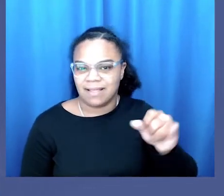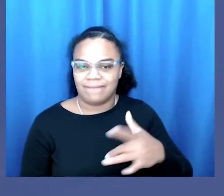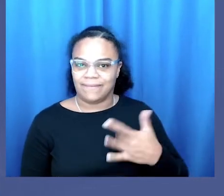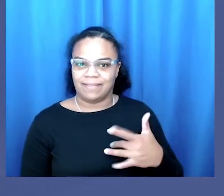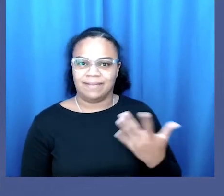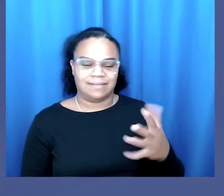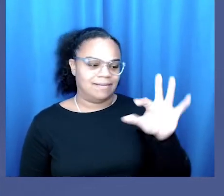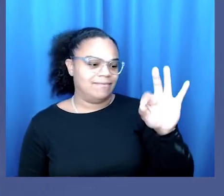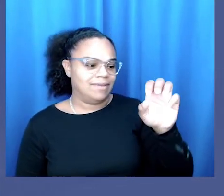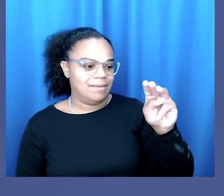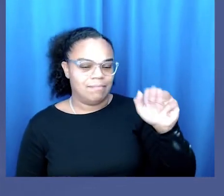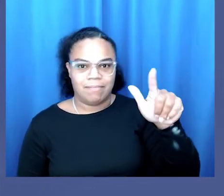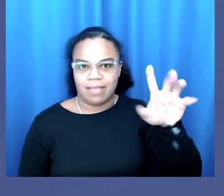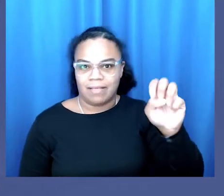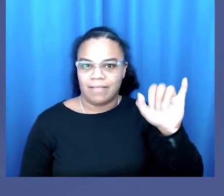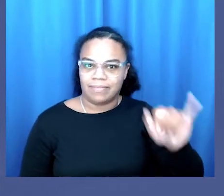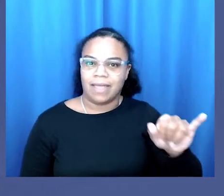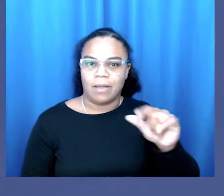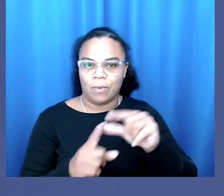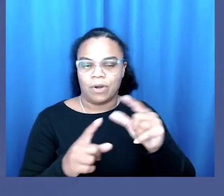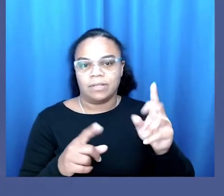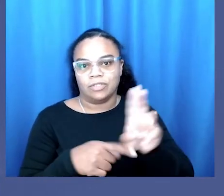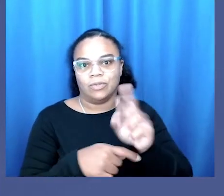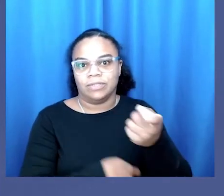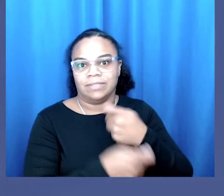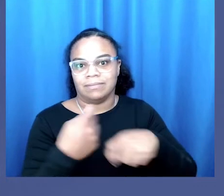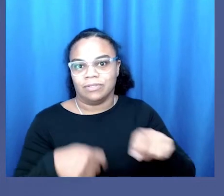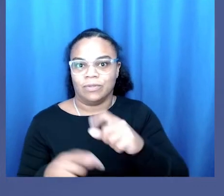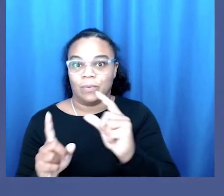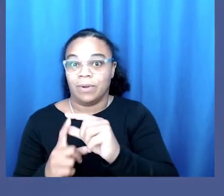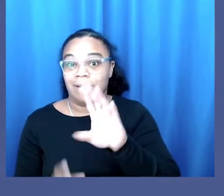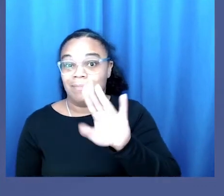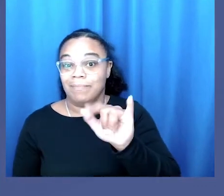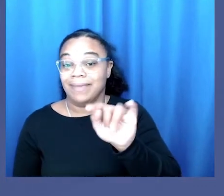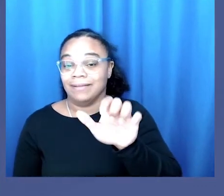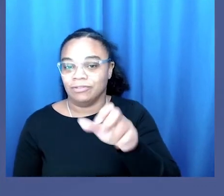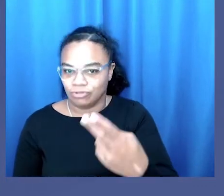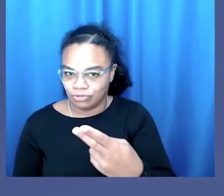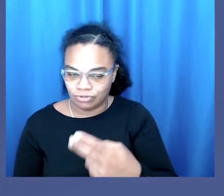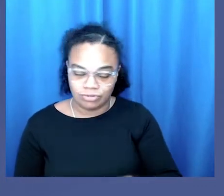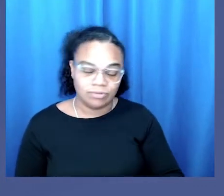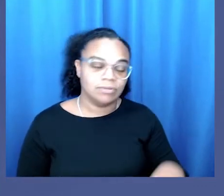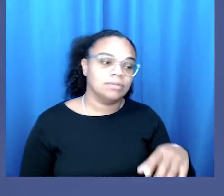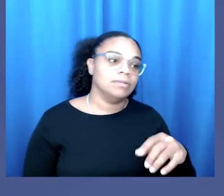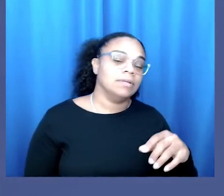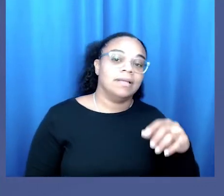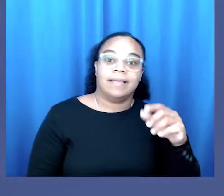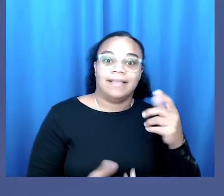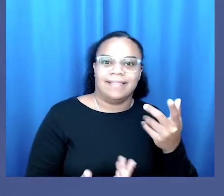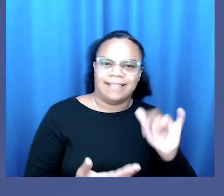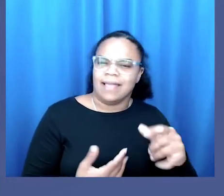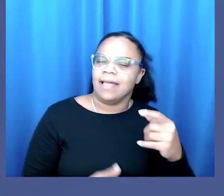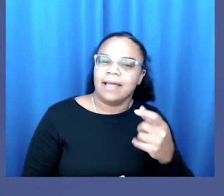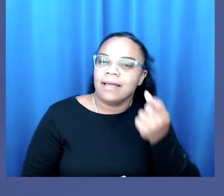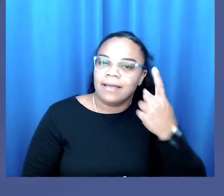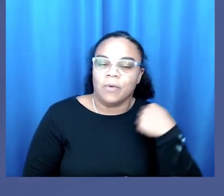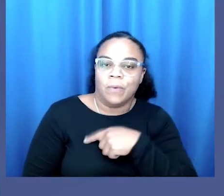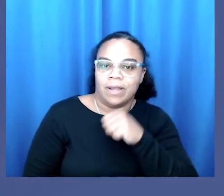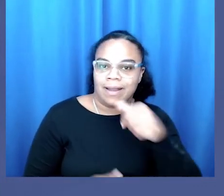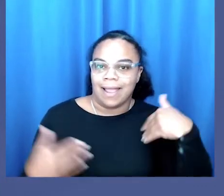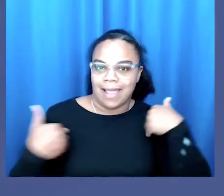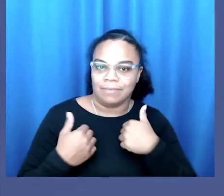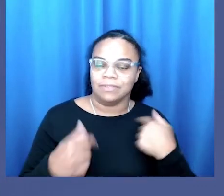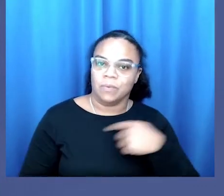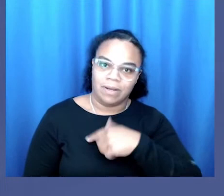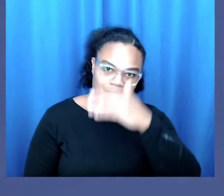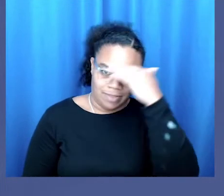word female is most often being used as a substitute for bitch. The point usually being made is along the lines of we're not animals, we are